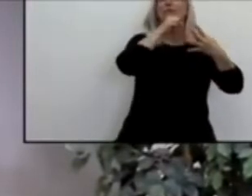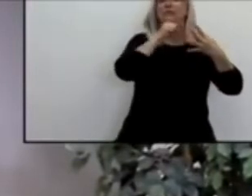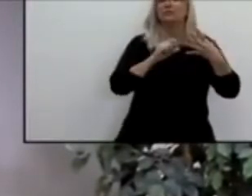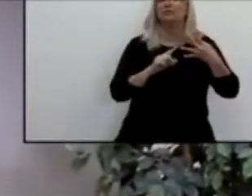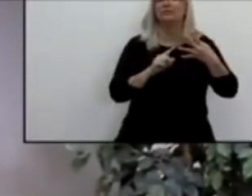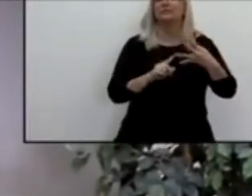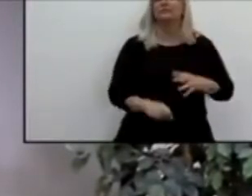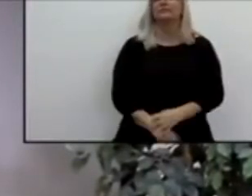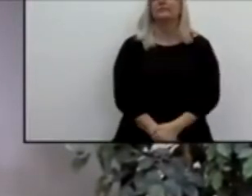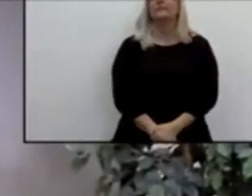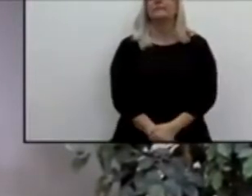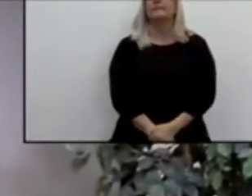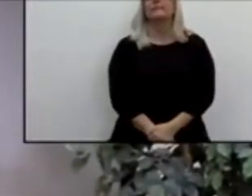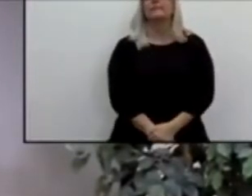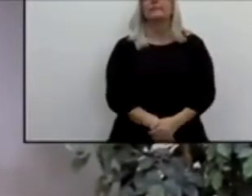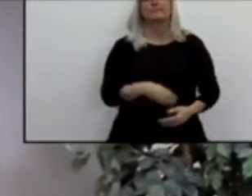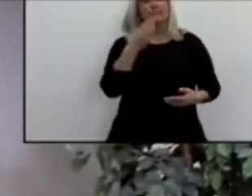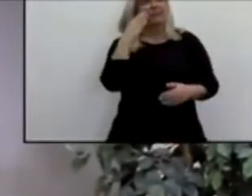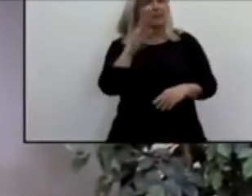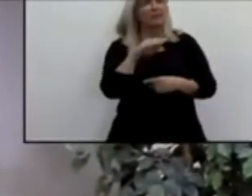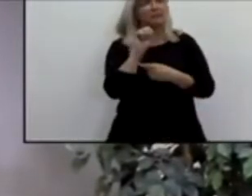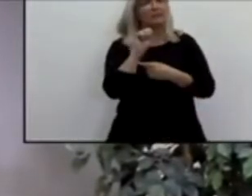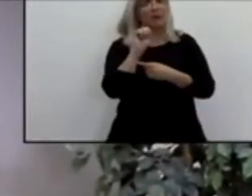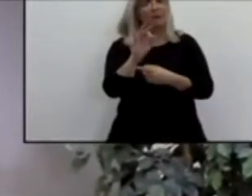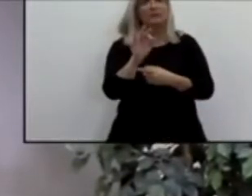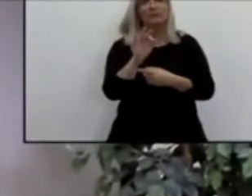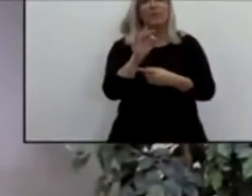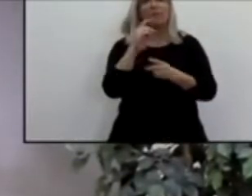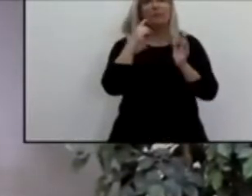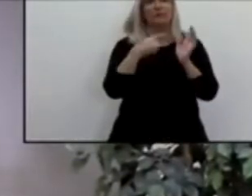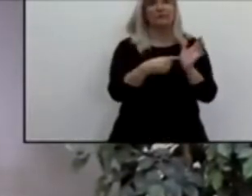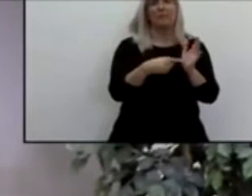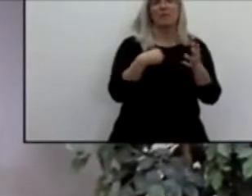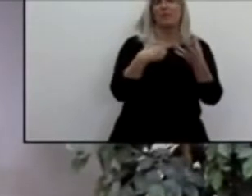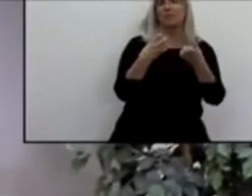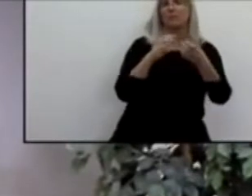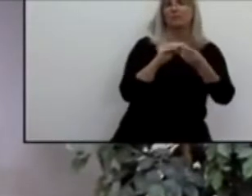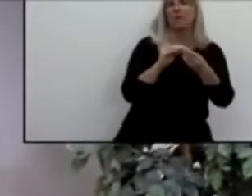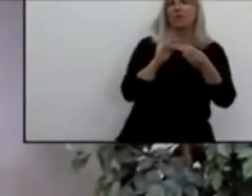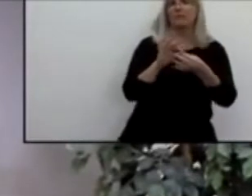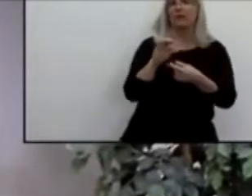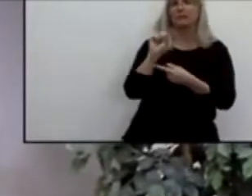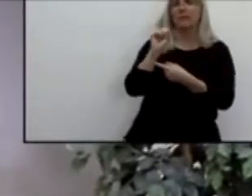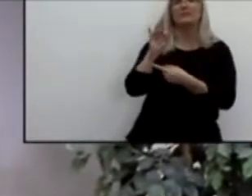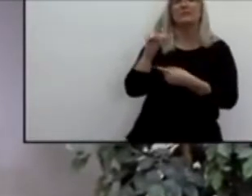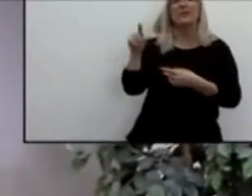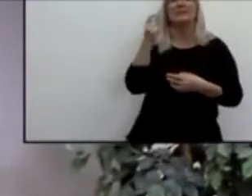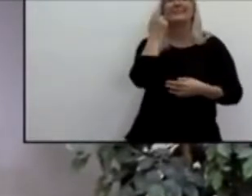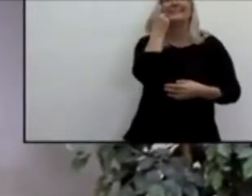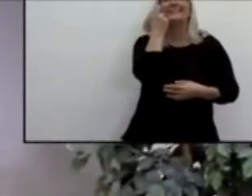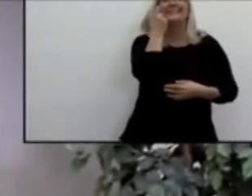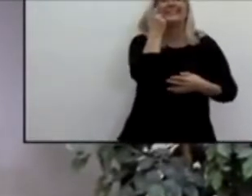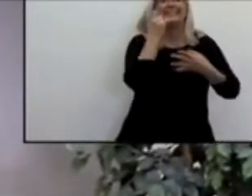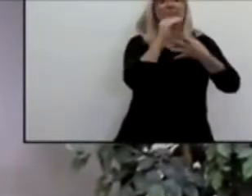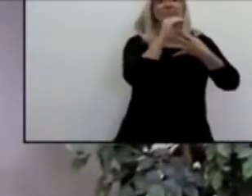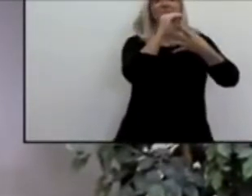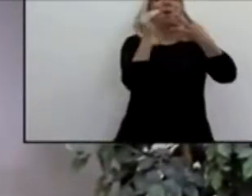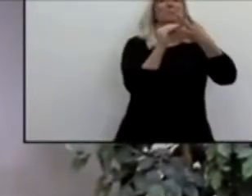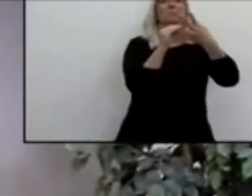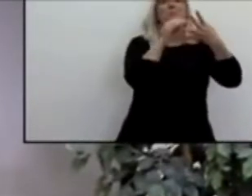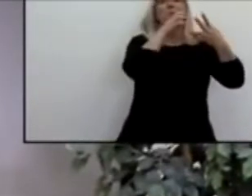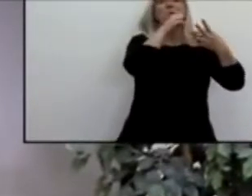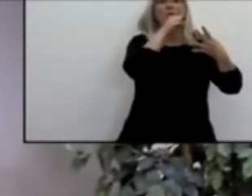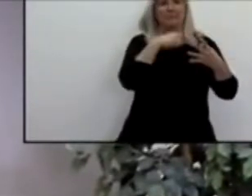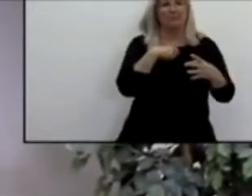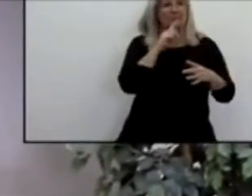to the next level. They're now orange, right? Yeah. I heard the news this morning as I'm sure everyone else has. Oh, and the news this